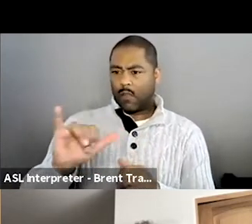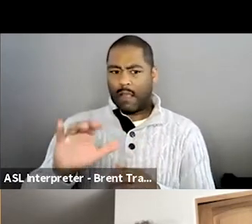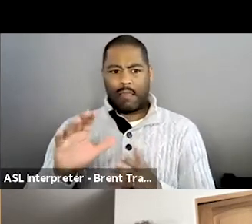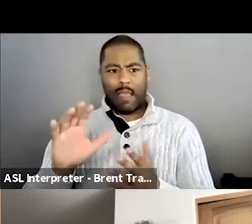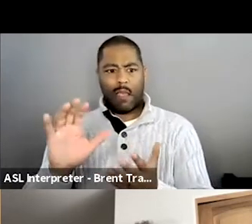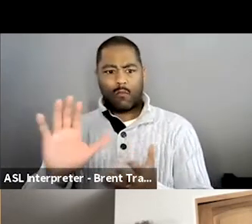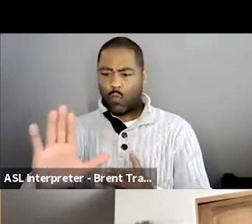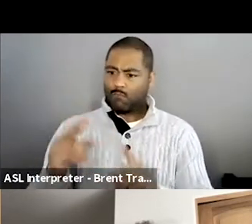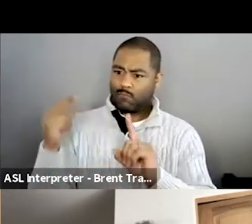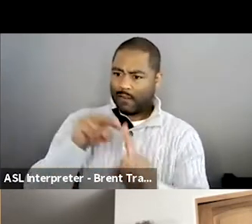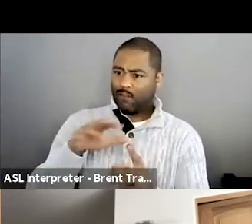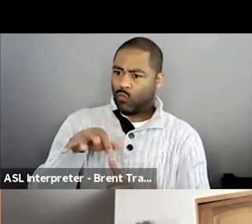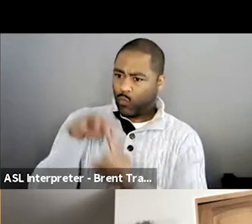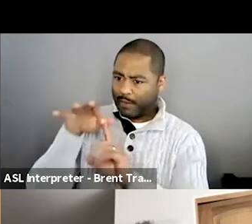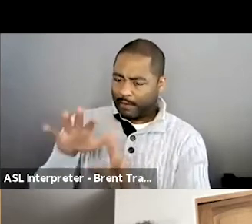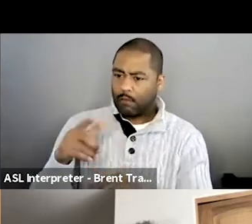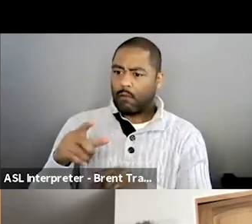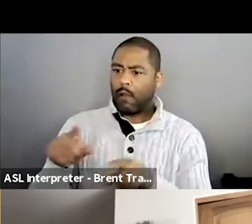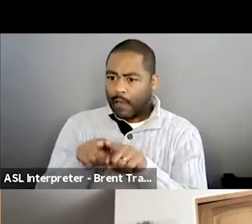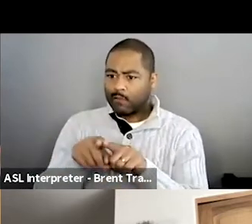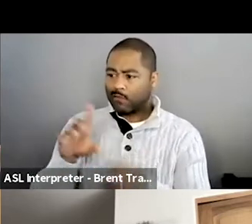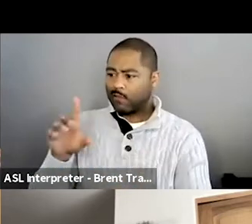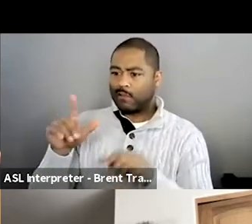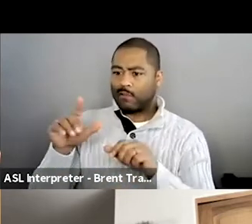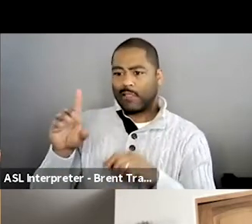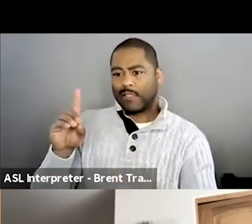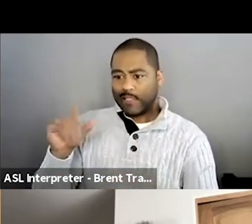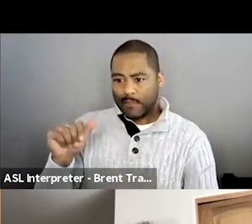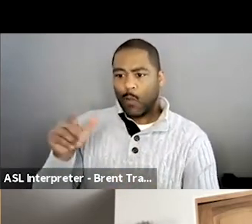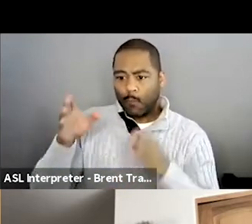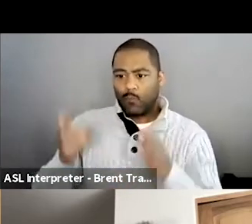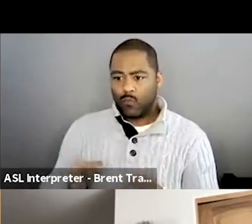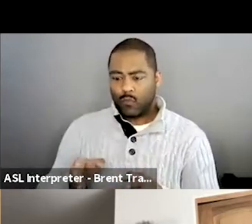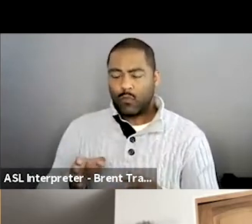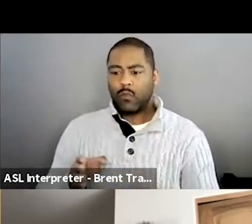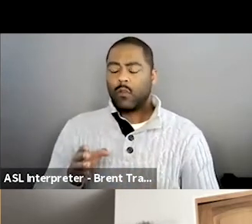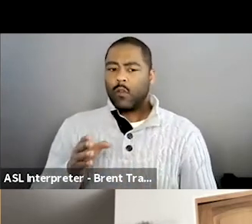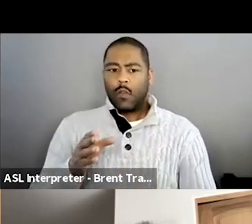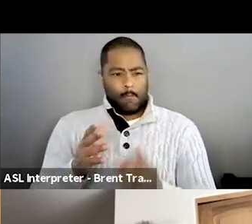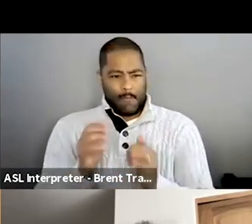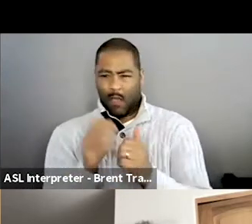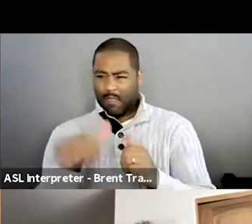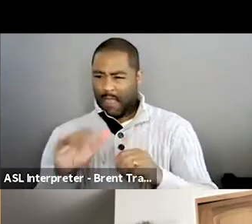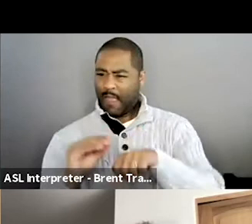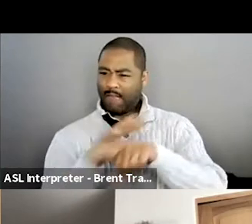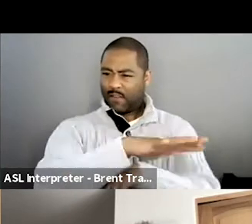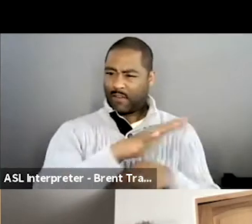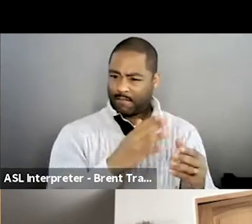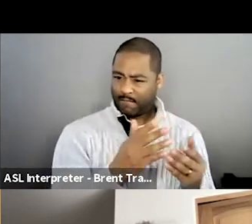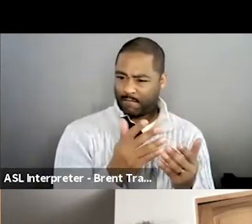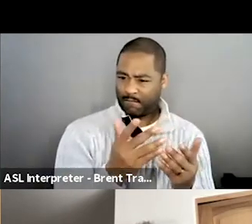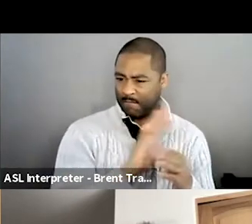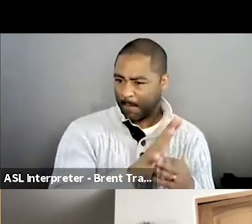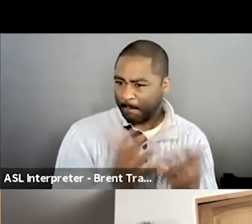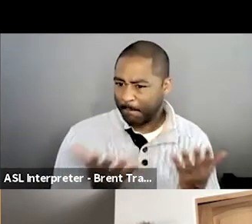to the film through that. But I also want to spin off to Matt and Christina about, about how they felt about, you know, having